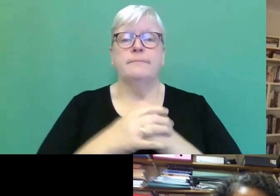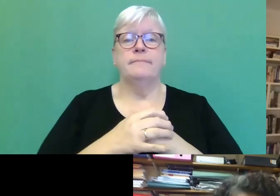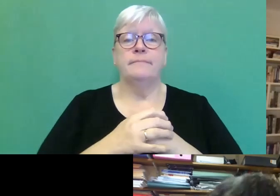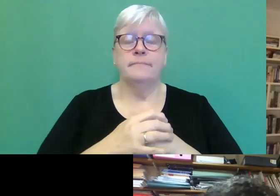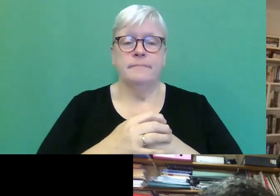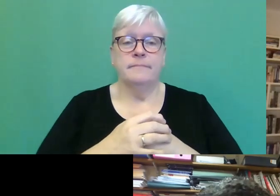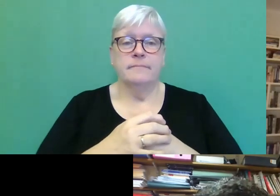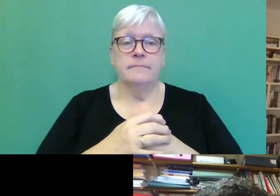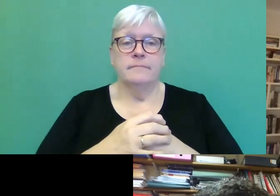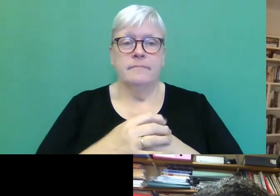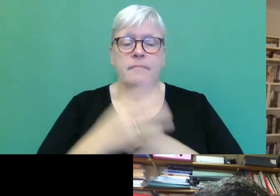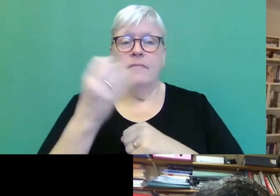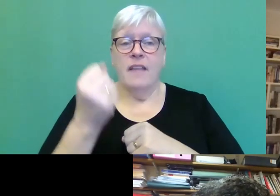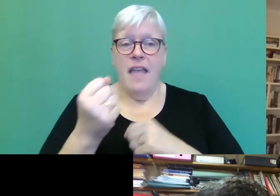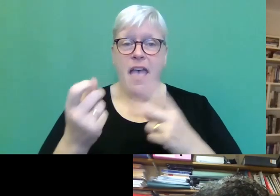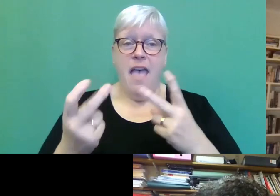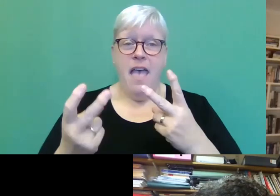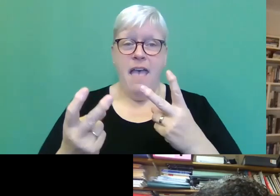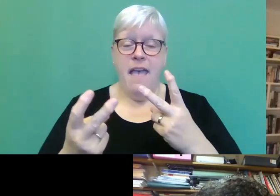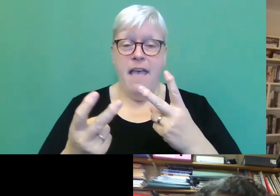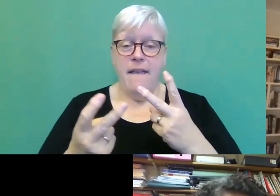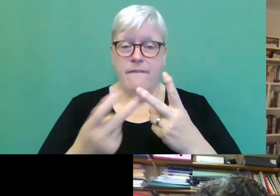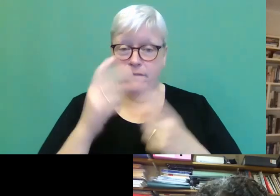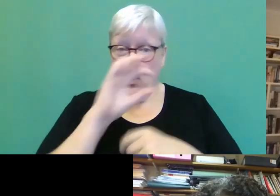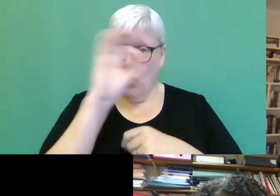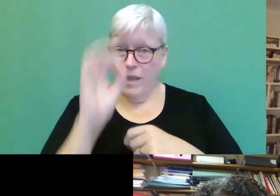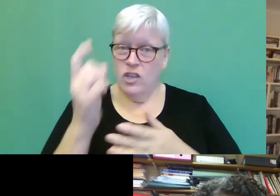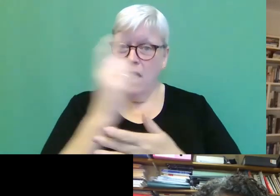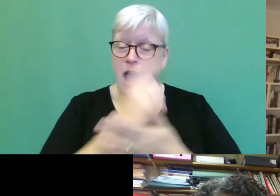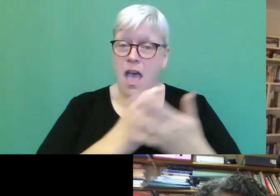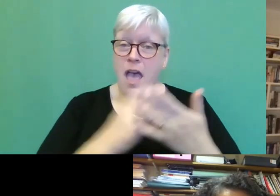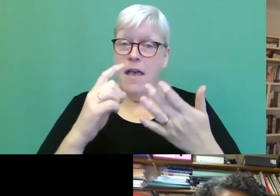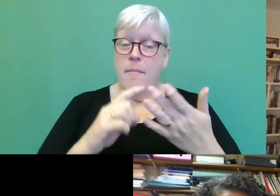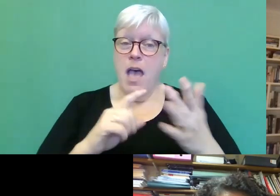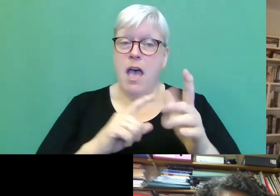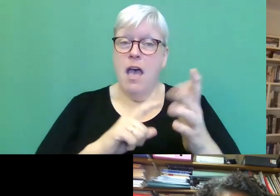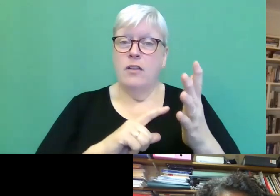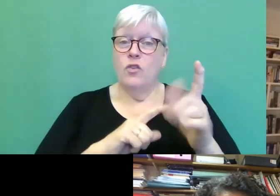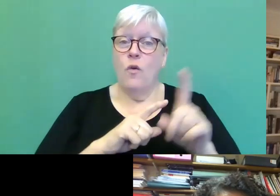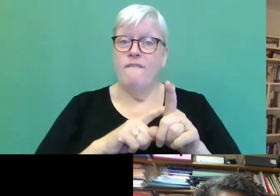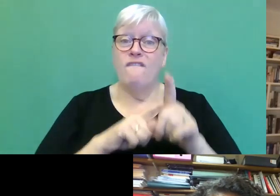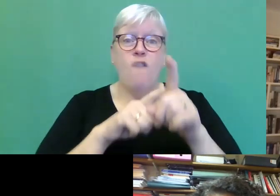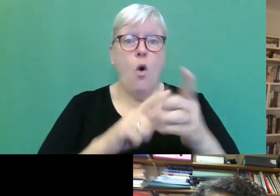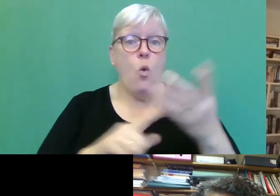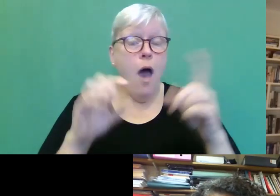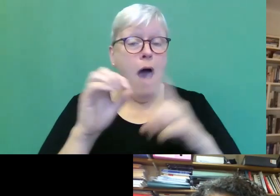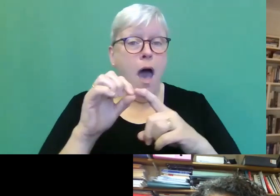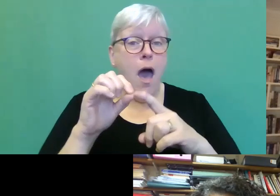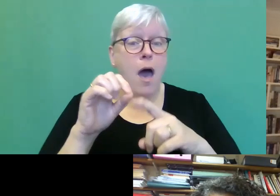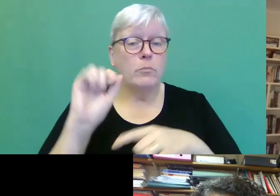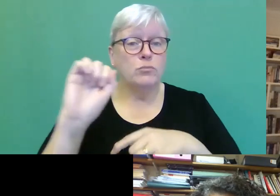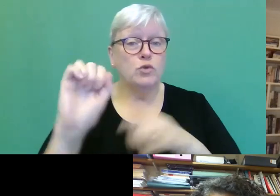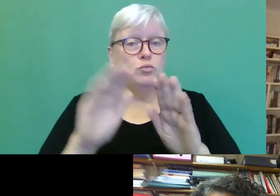I have, um, a question about the, the follow-up to the novel. I've read somewhere that this is being, uh,